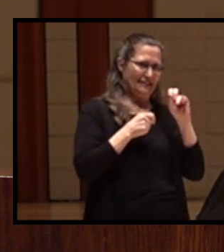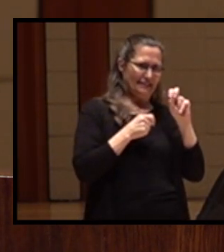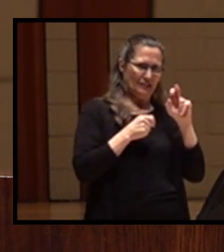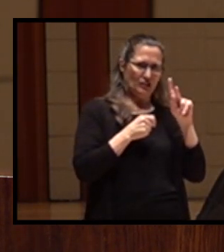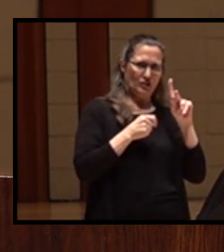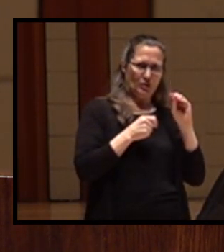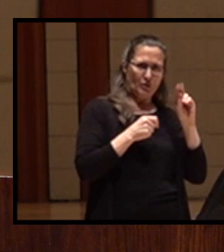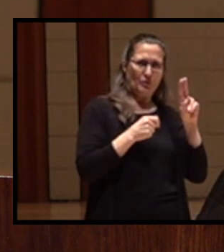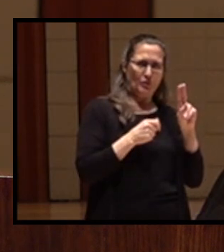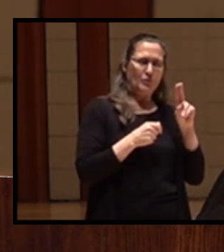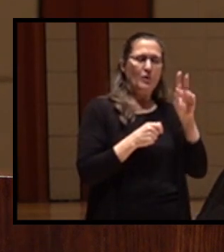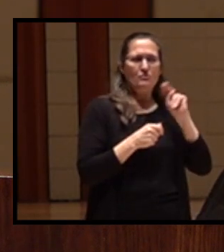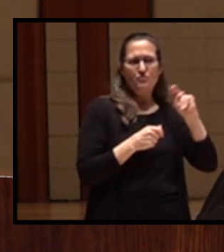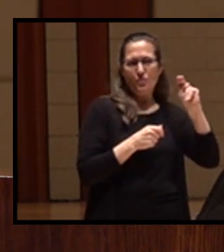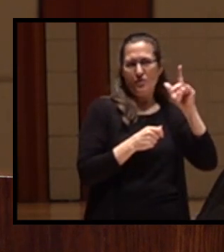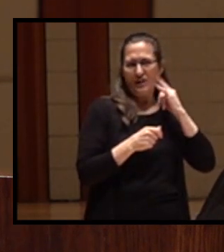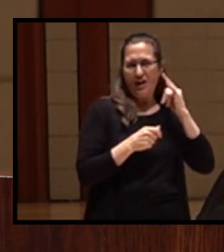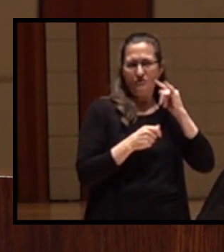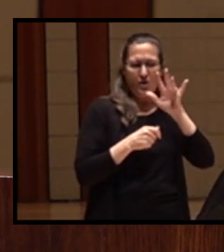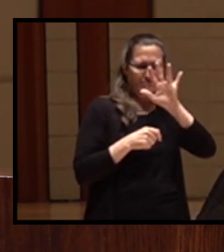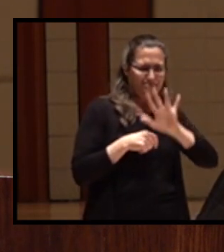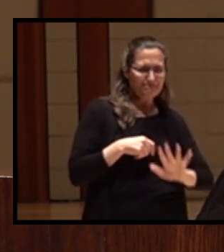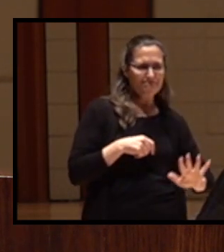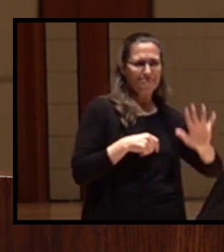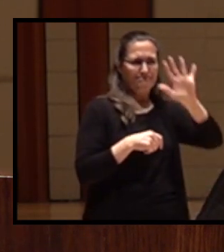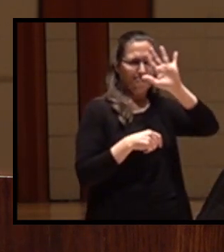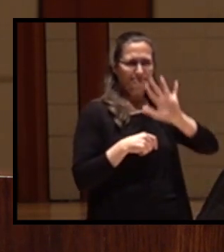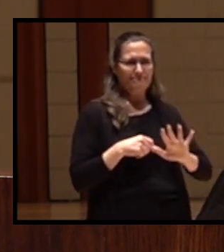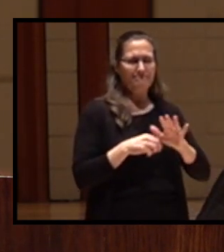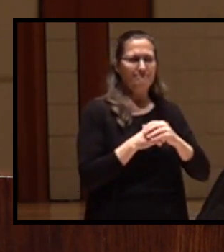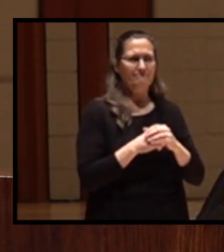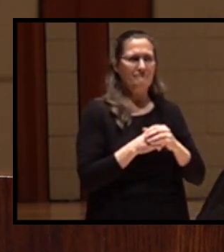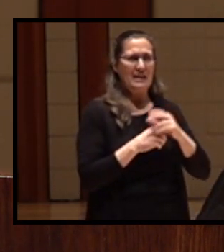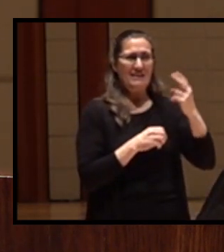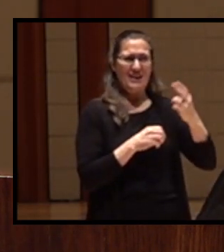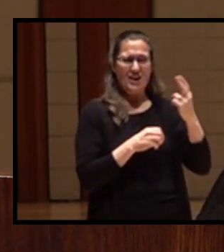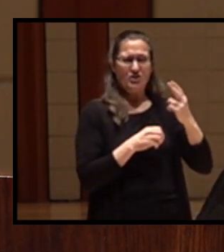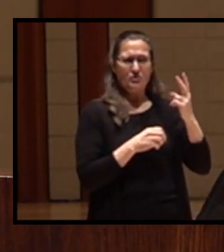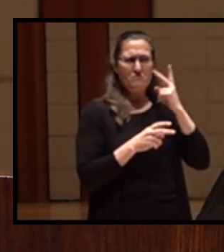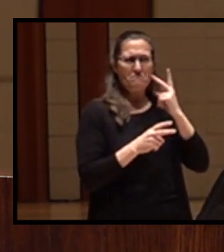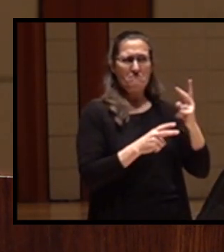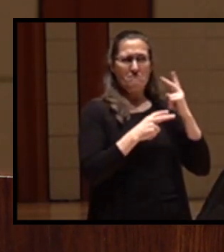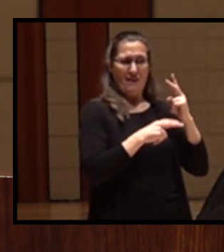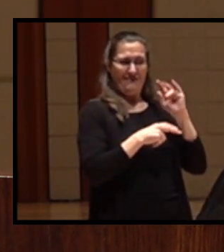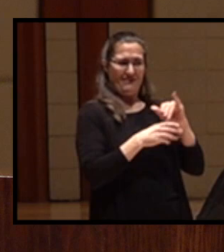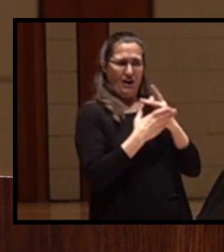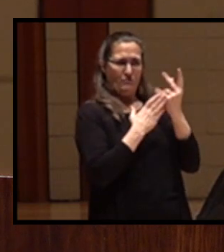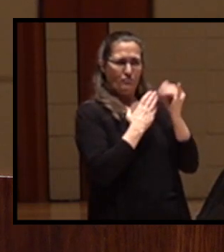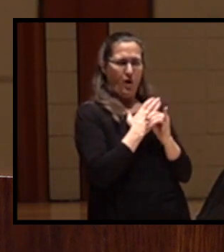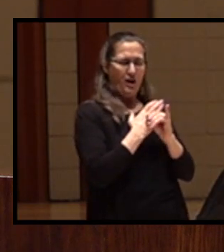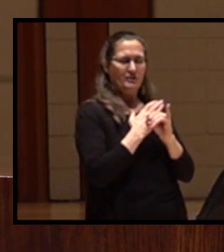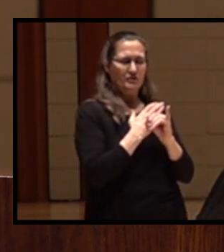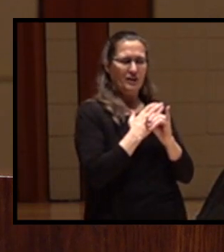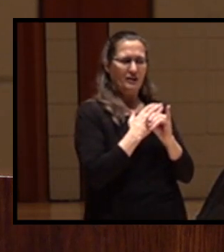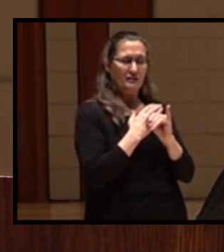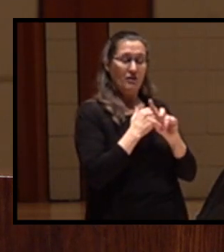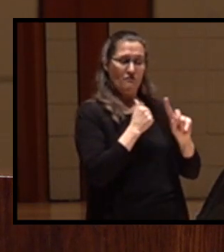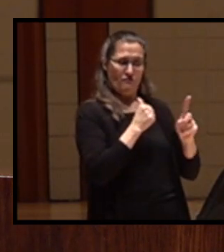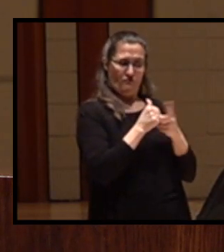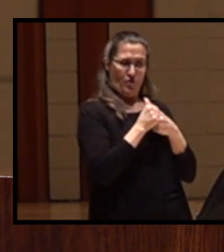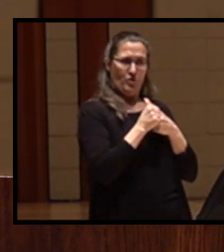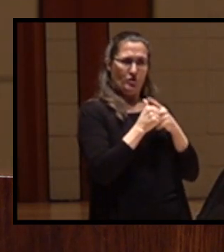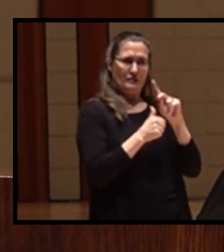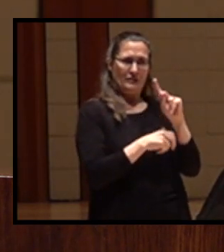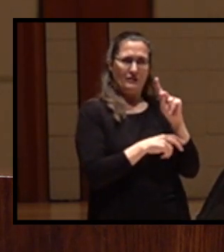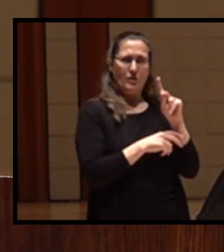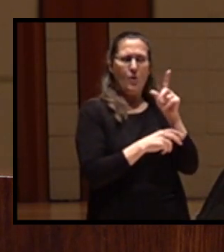Northern California. The history of the project is worth sharing. This area was originally Klamath and